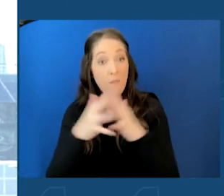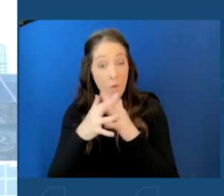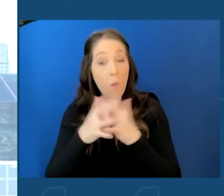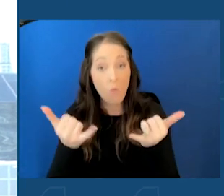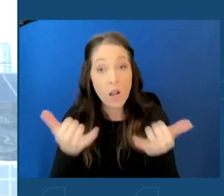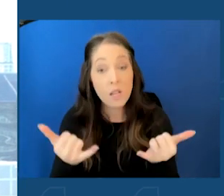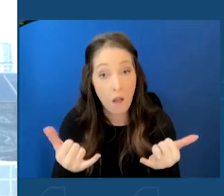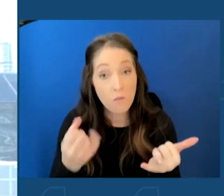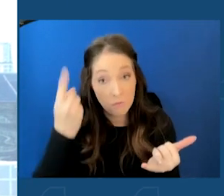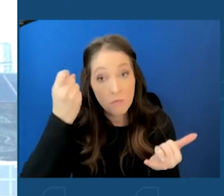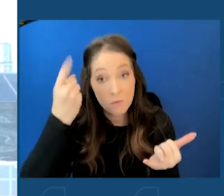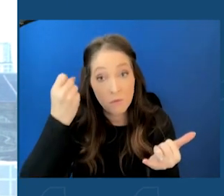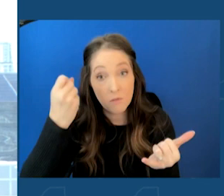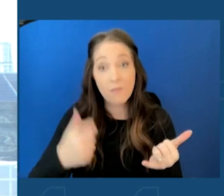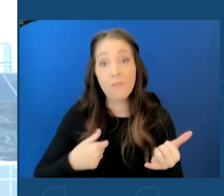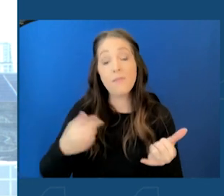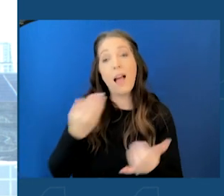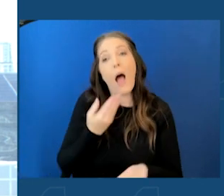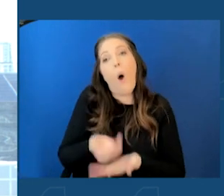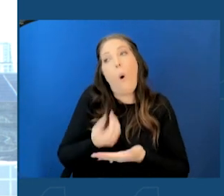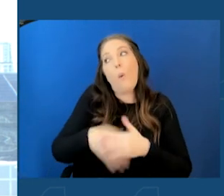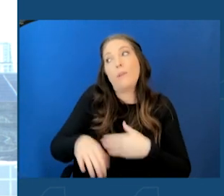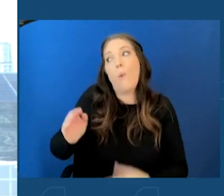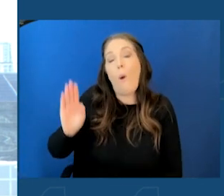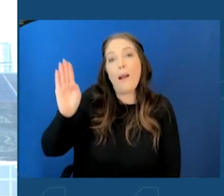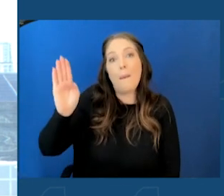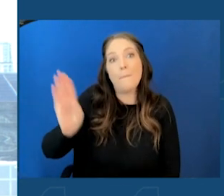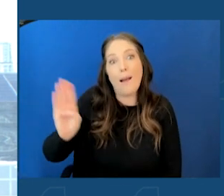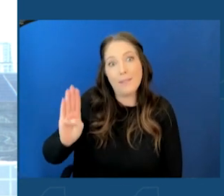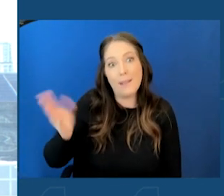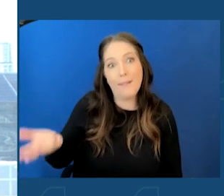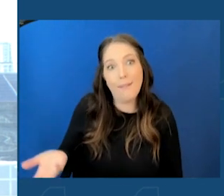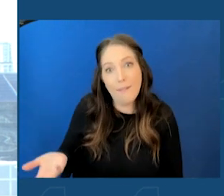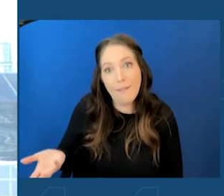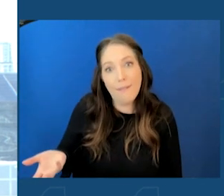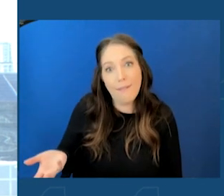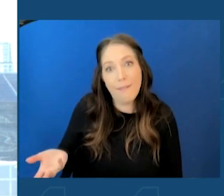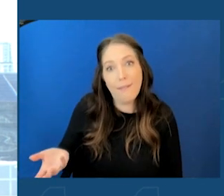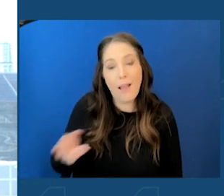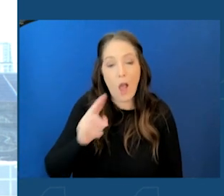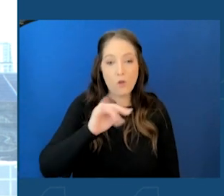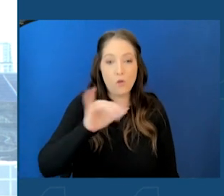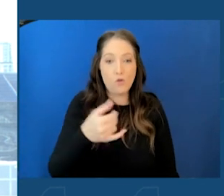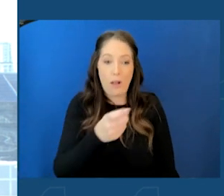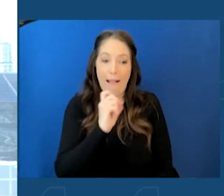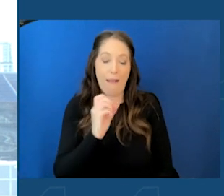I was born in Boston, which gets me no votes in New Jersey, and I'll just leave it at that.